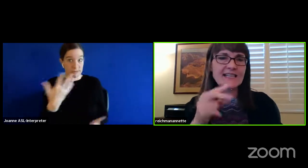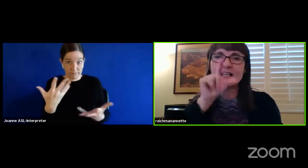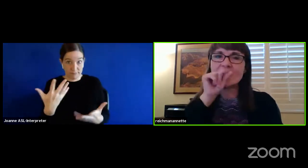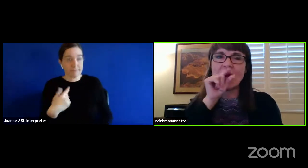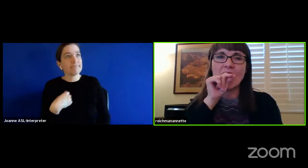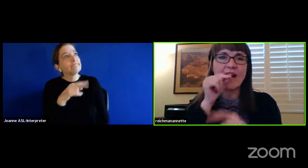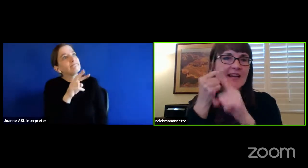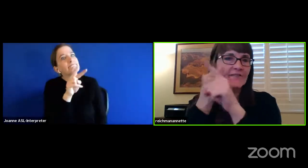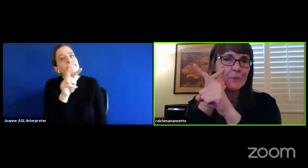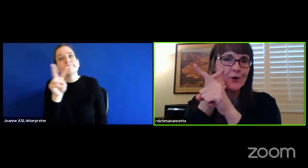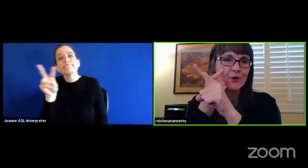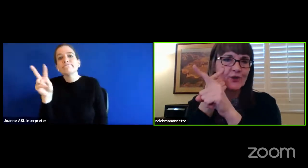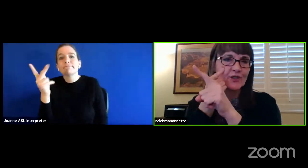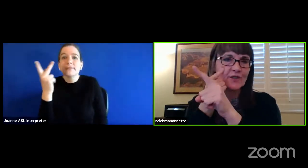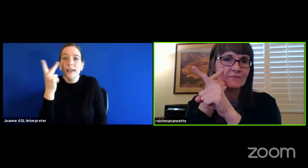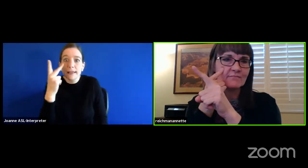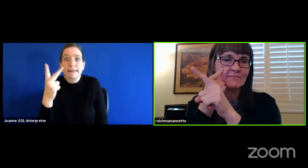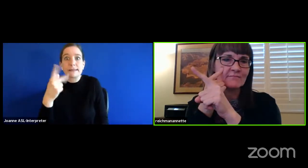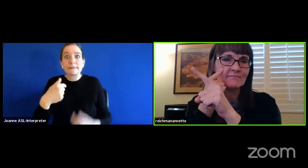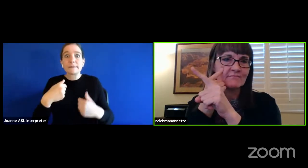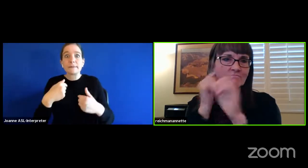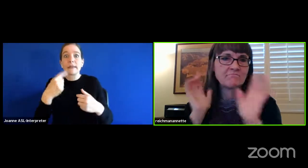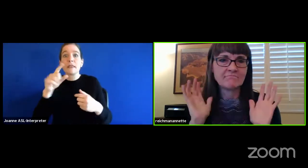see the eye of the bird.